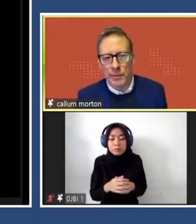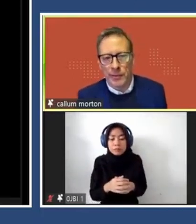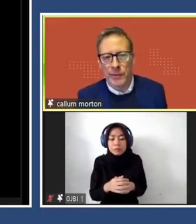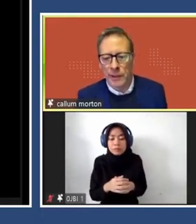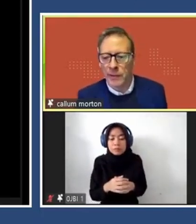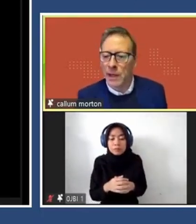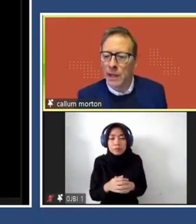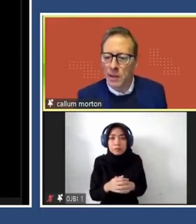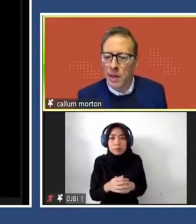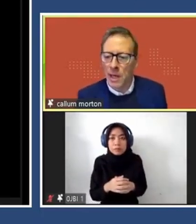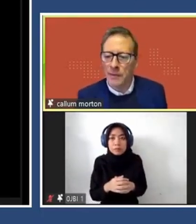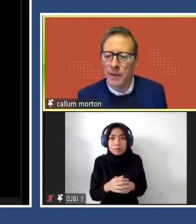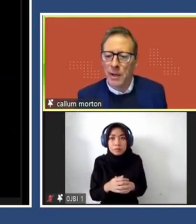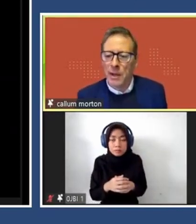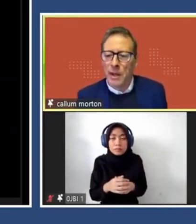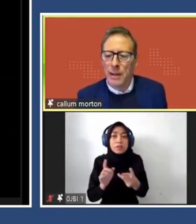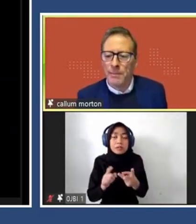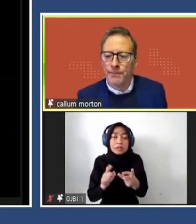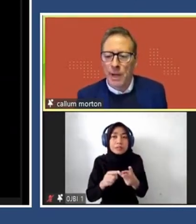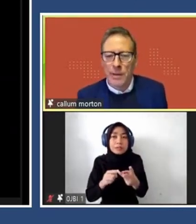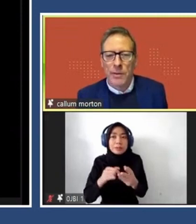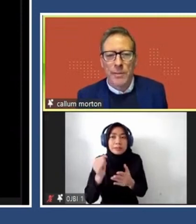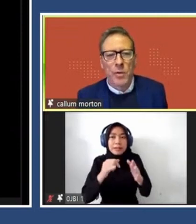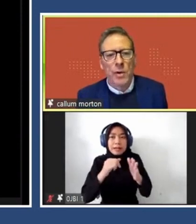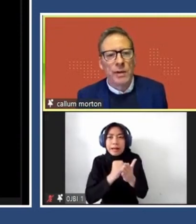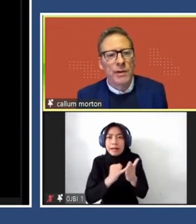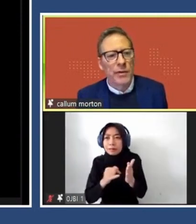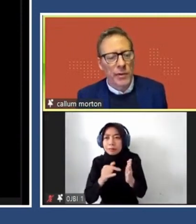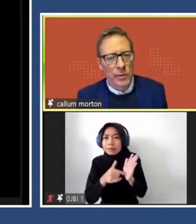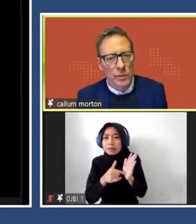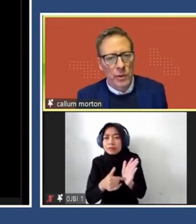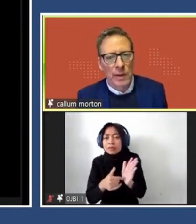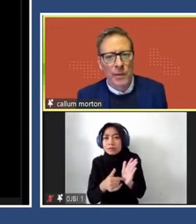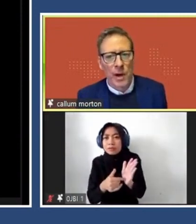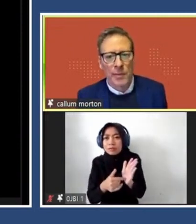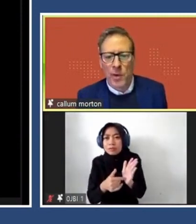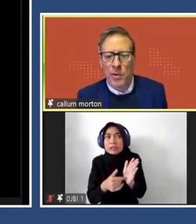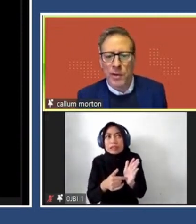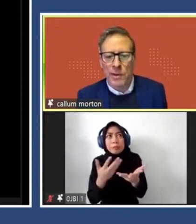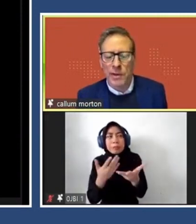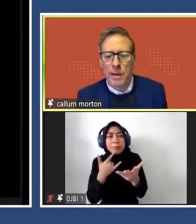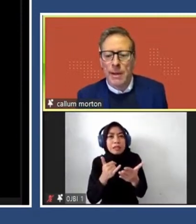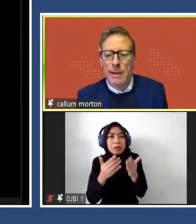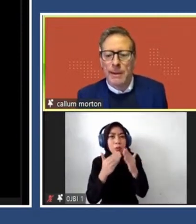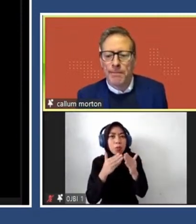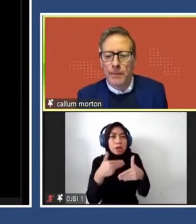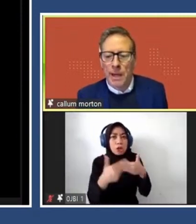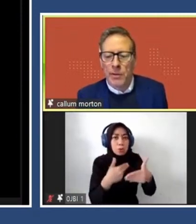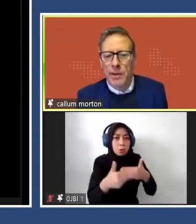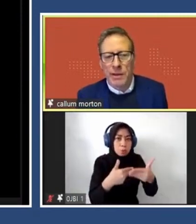definitely sort of architecture. And so it's a more industrial type of process.